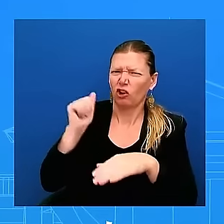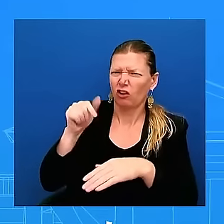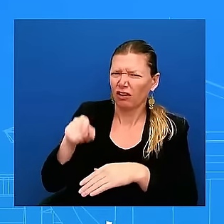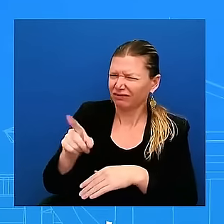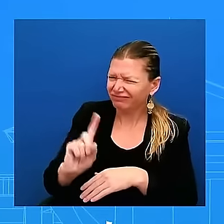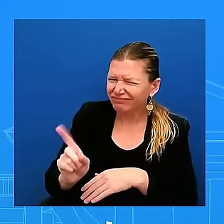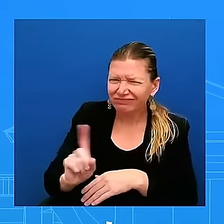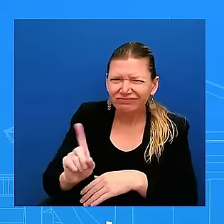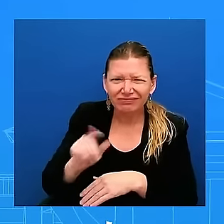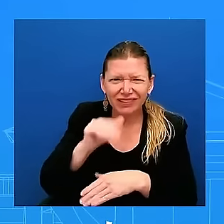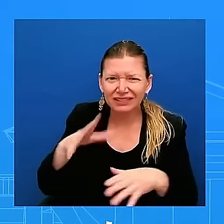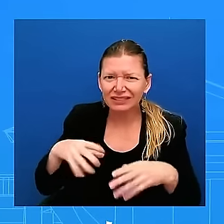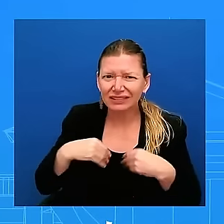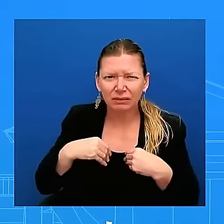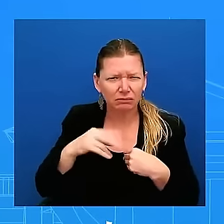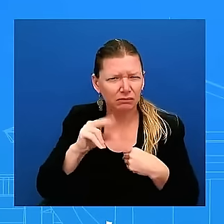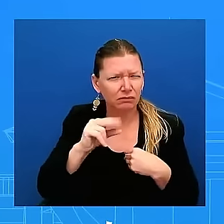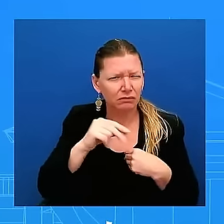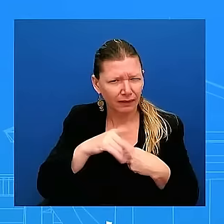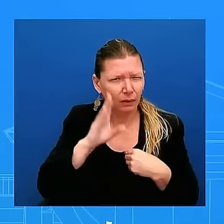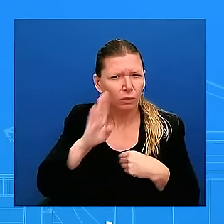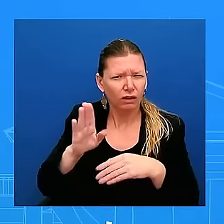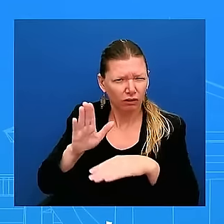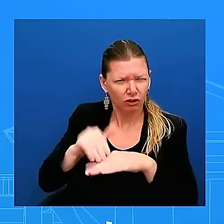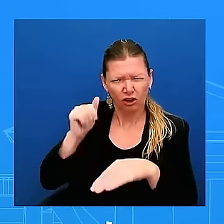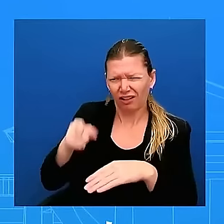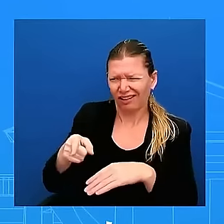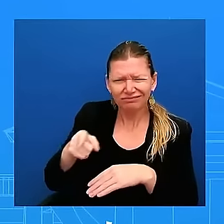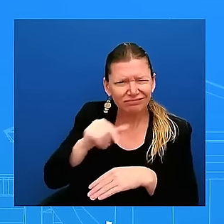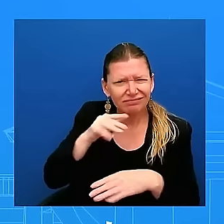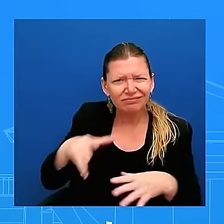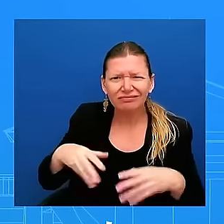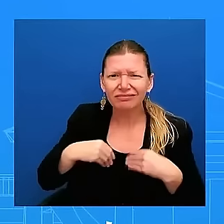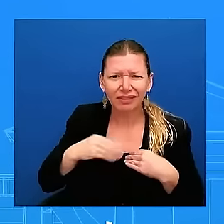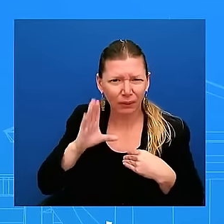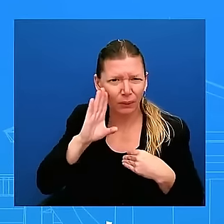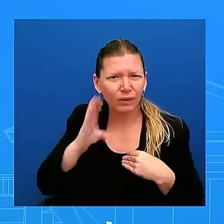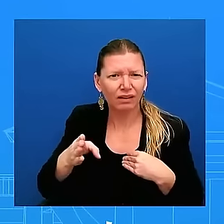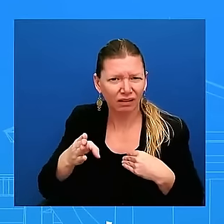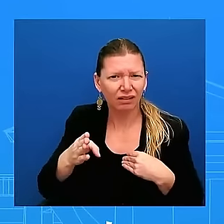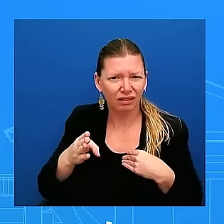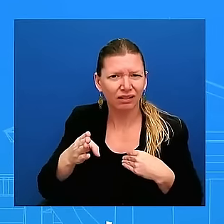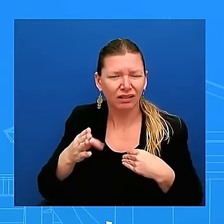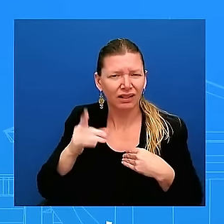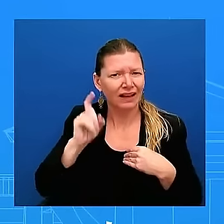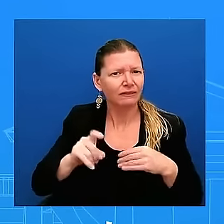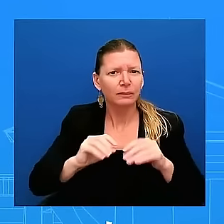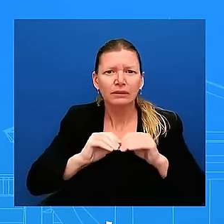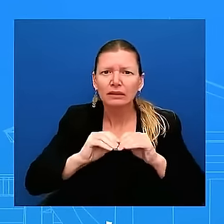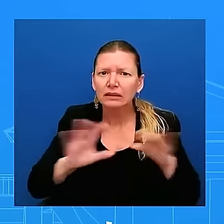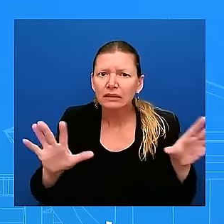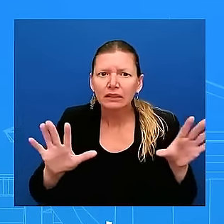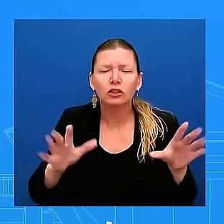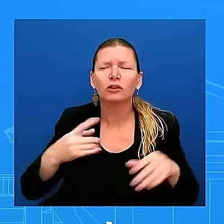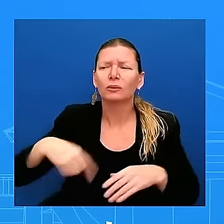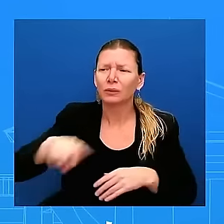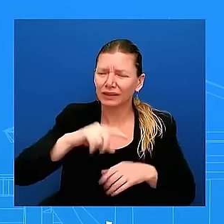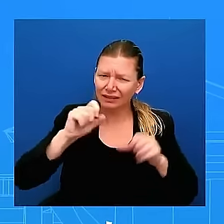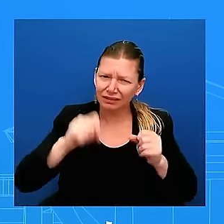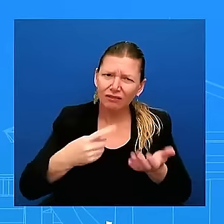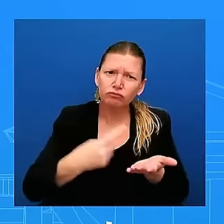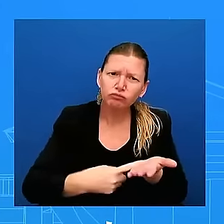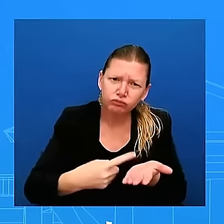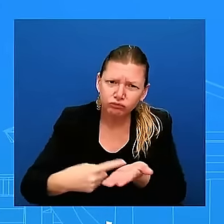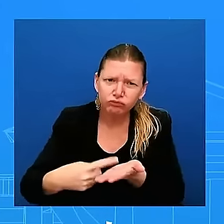we can resolve our differences right via talk at the ballot box right we can have differences in policies